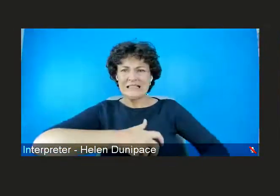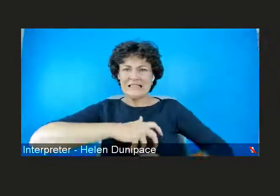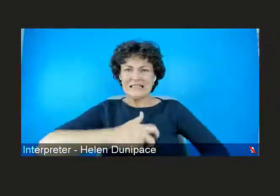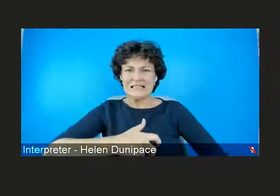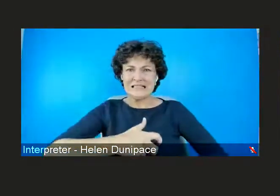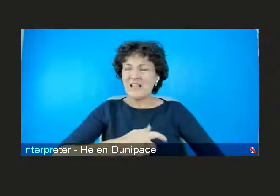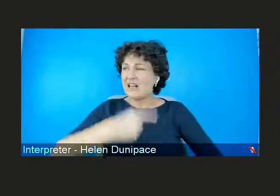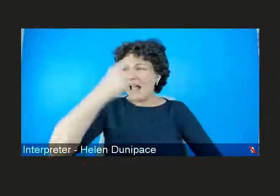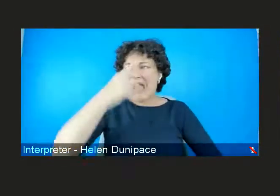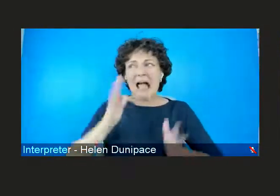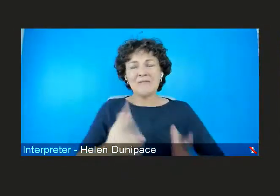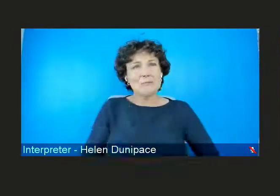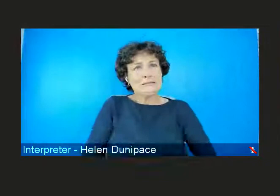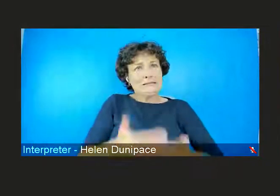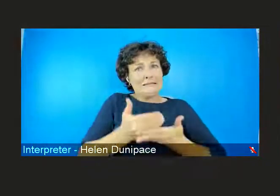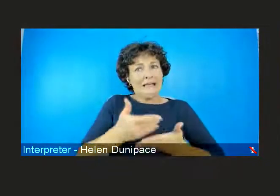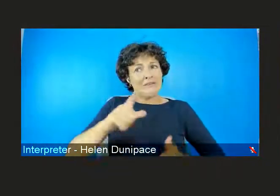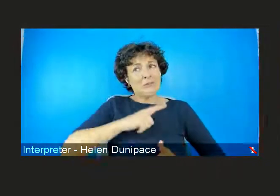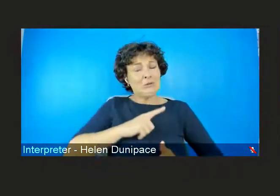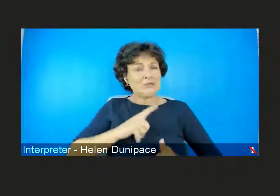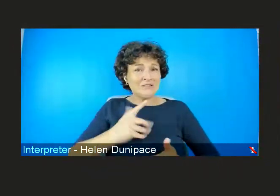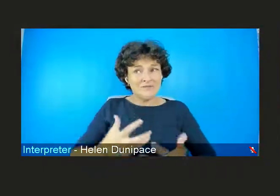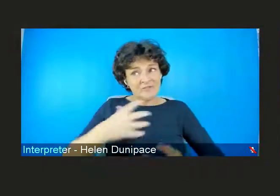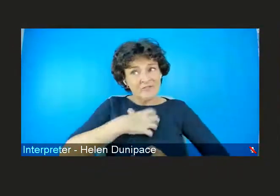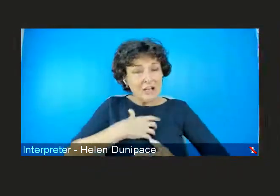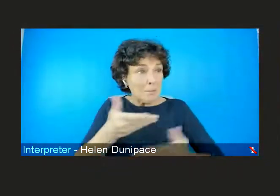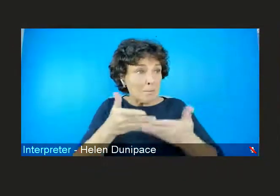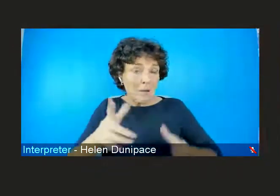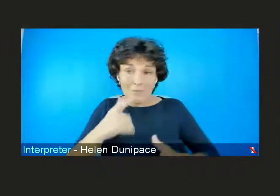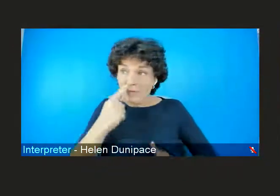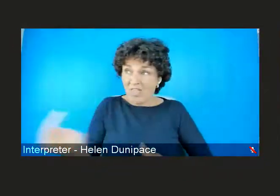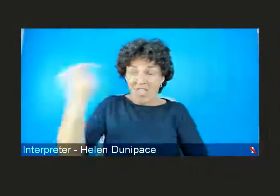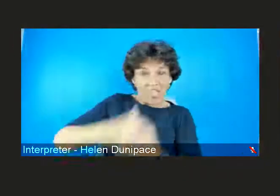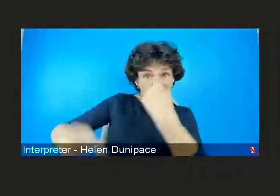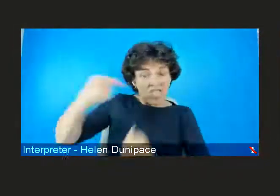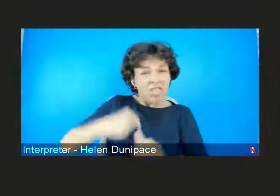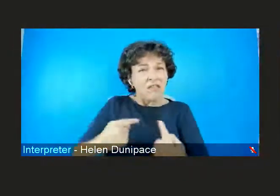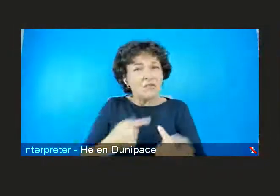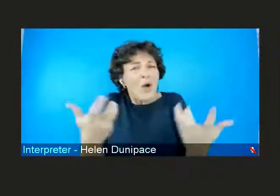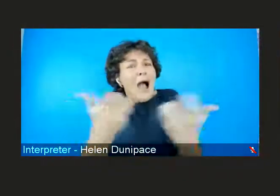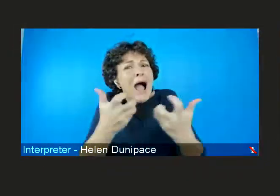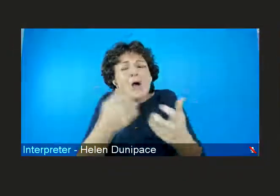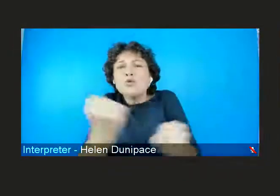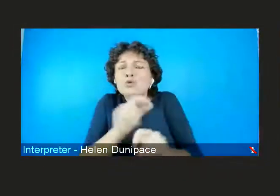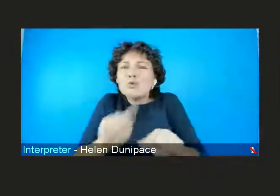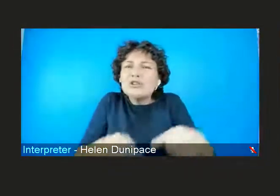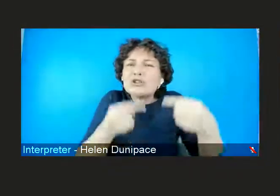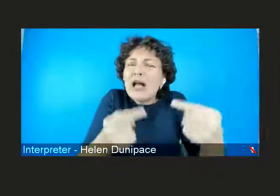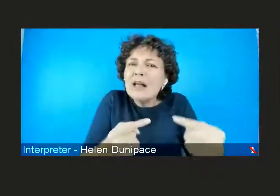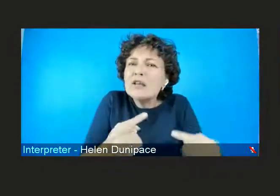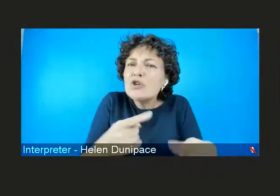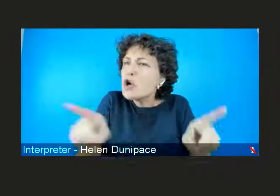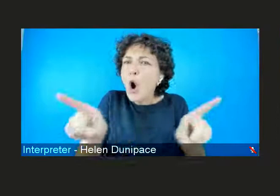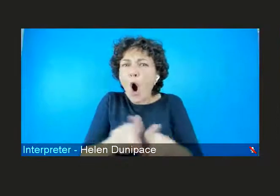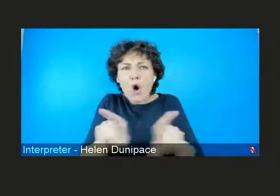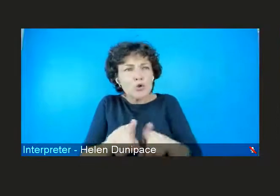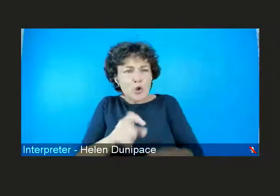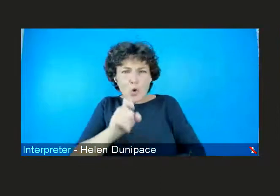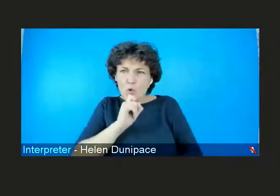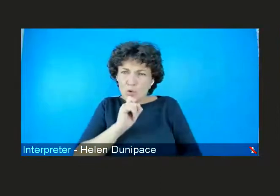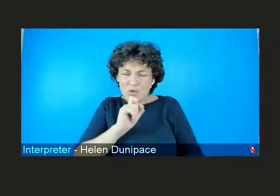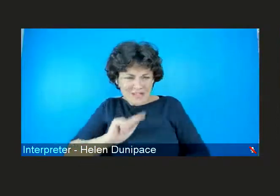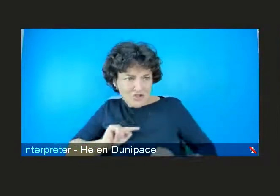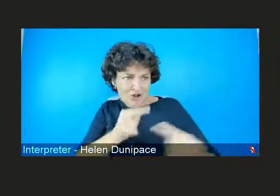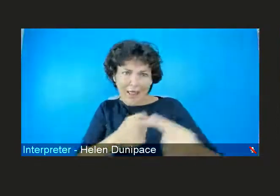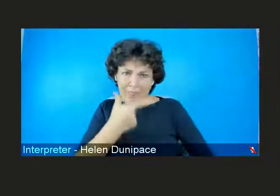freedom to avoid violence and harassment in public. So how do we challenge and who's challenging the men perpetrating the violence?